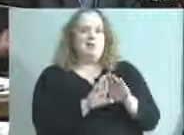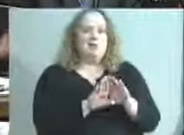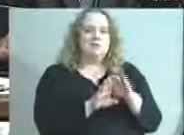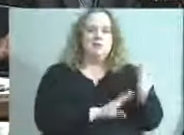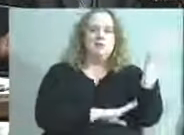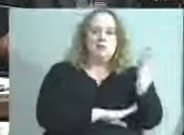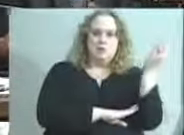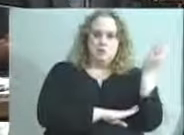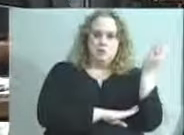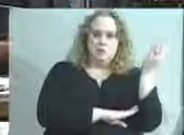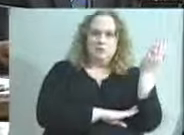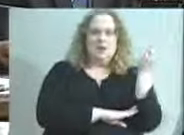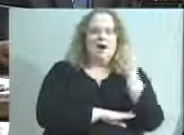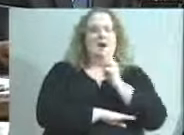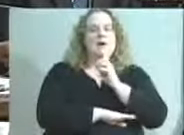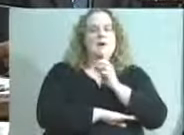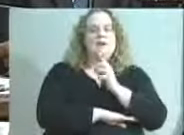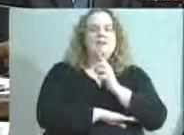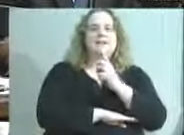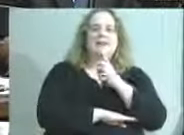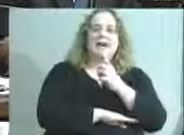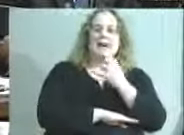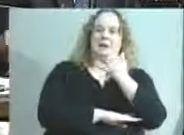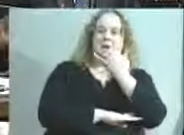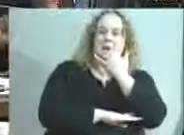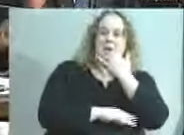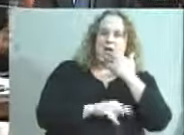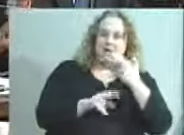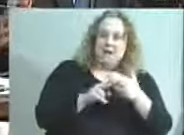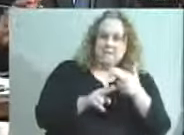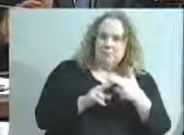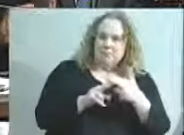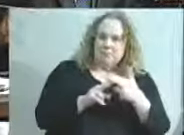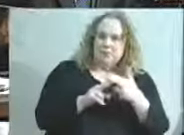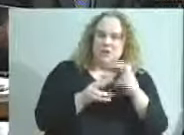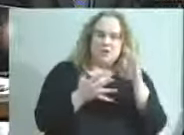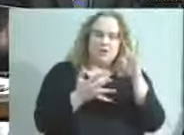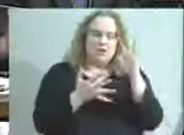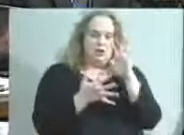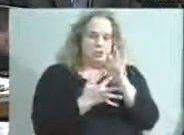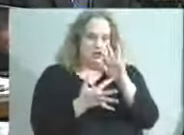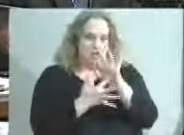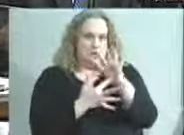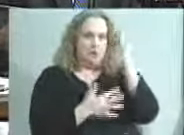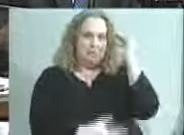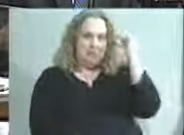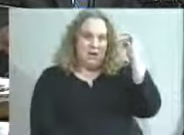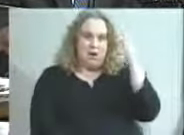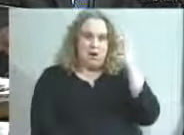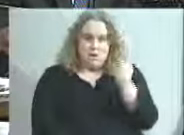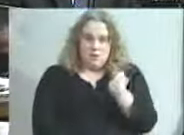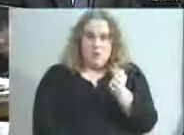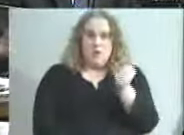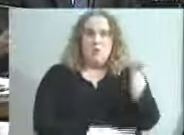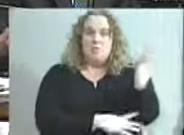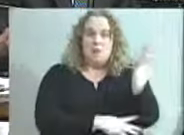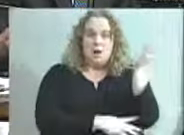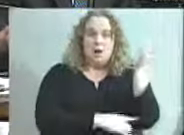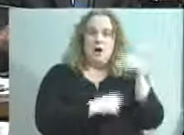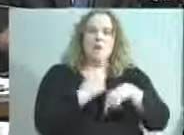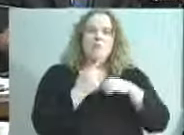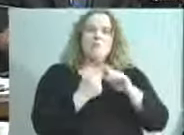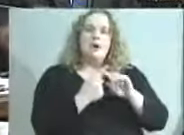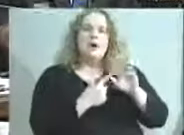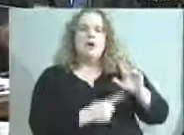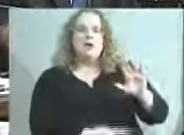closing presentation. And I'm going to apologize if I'm mispronouncing his name, but Munker, who is a junior at DuPont Manual High School, gave a presentation about